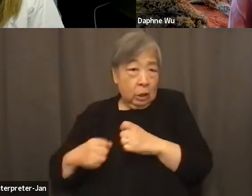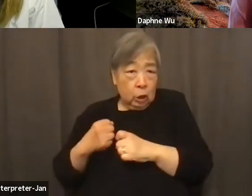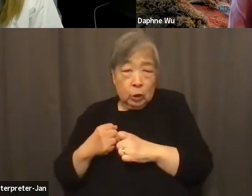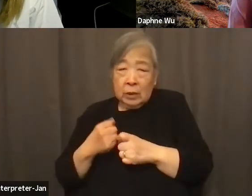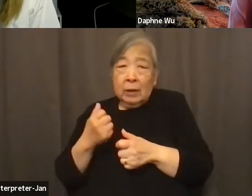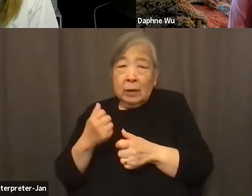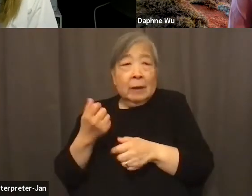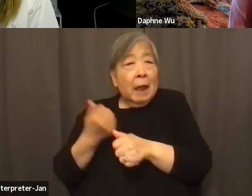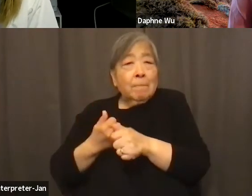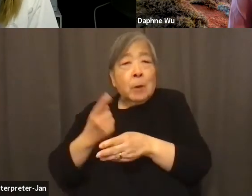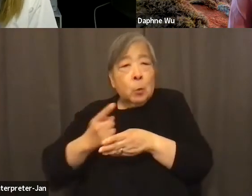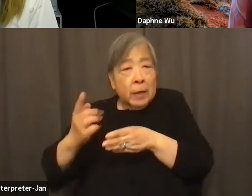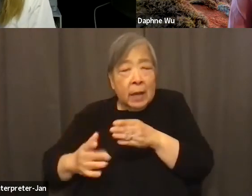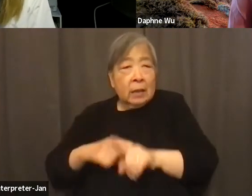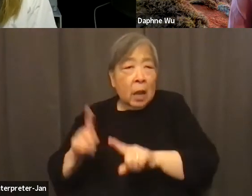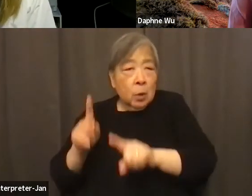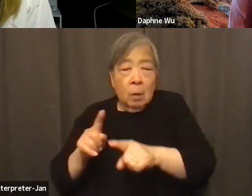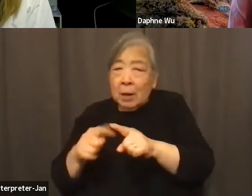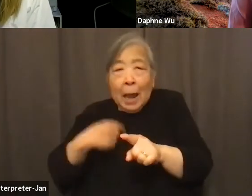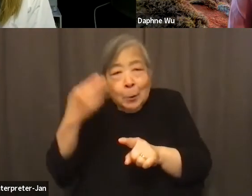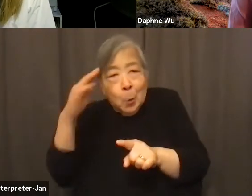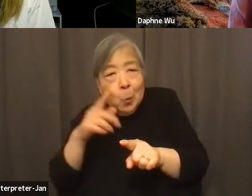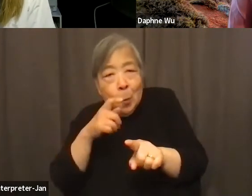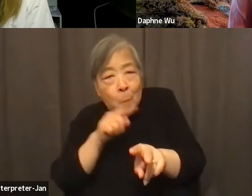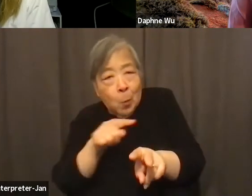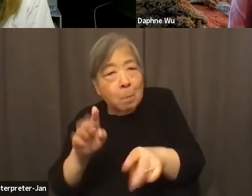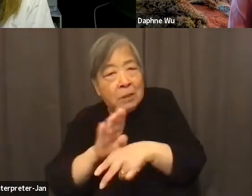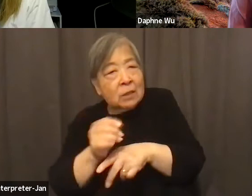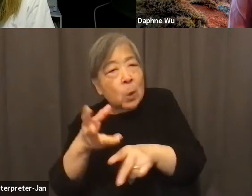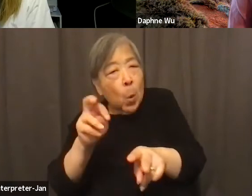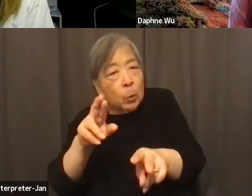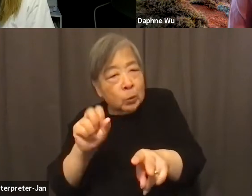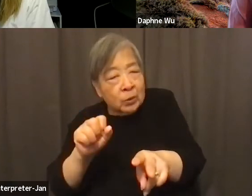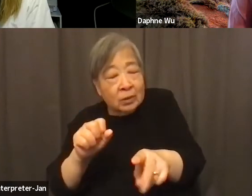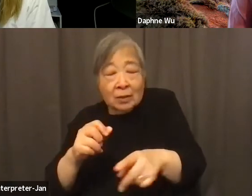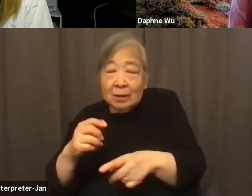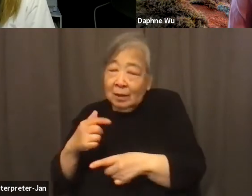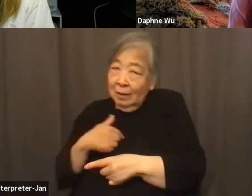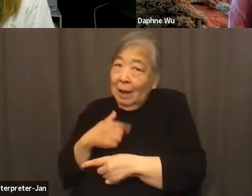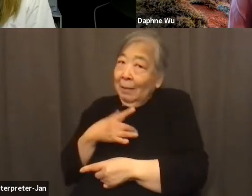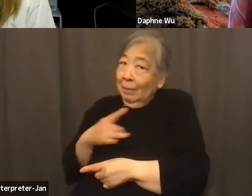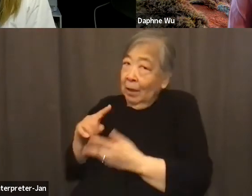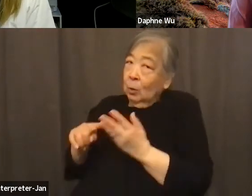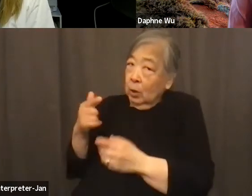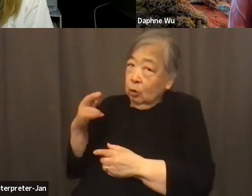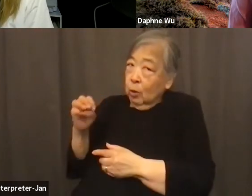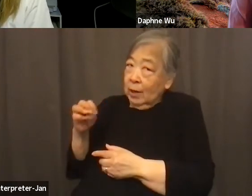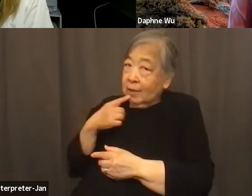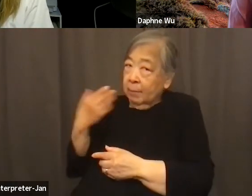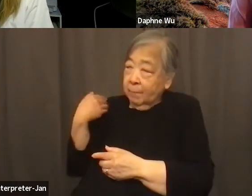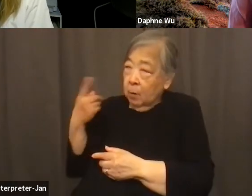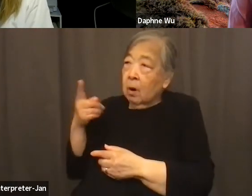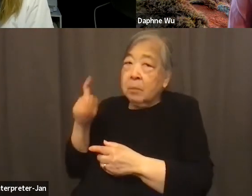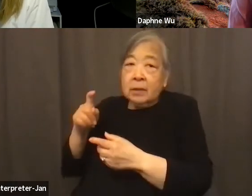don't know the business owners as intimately as I should. I love what Grace said earlier about engaging in dialogue and